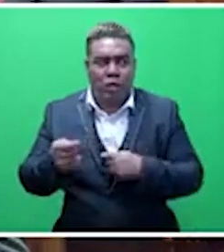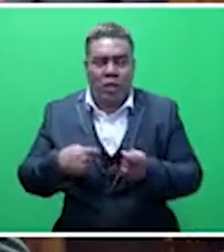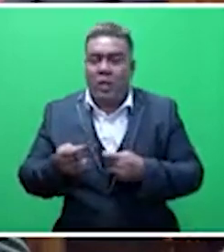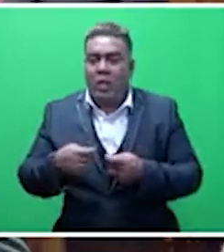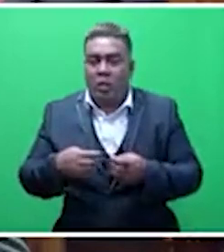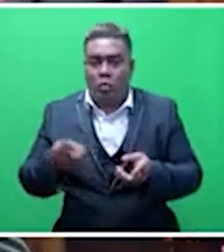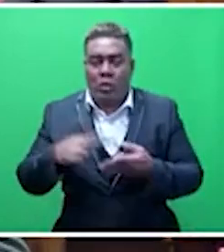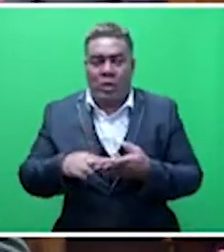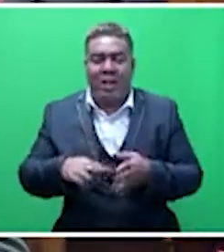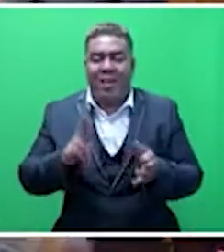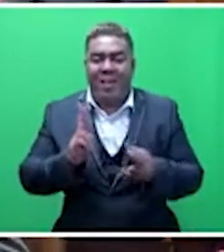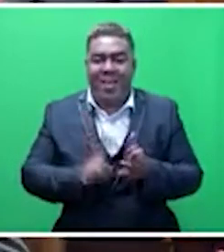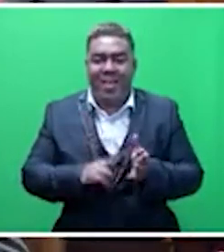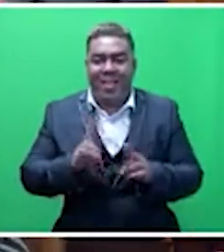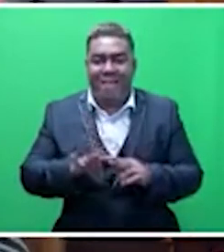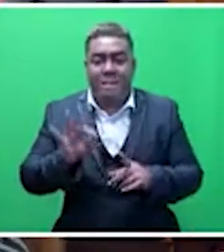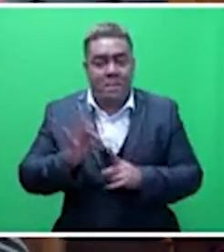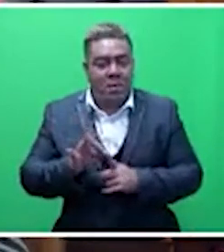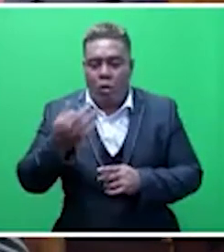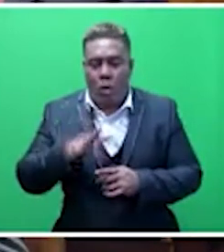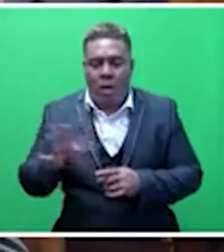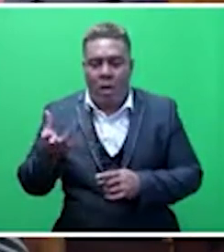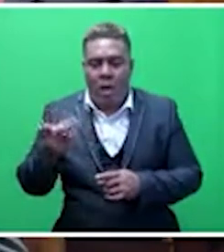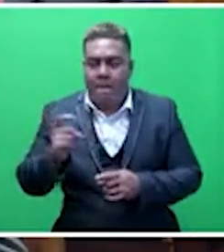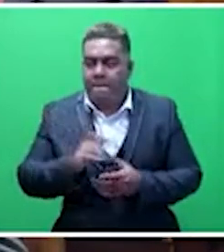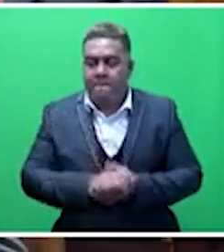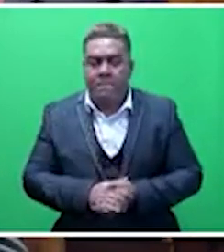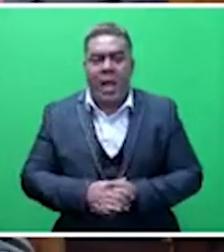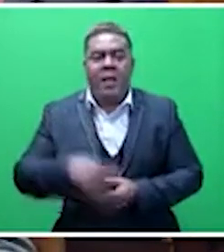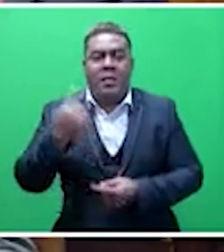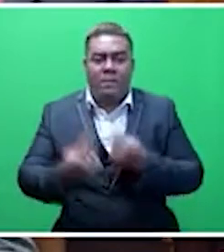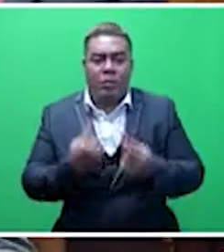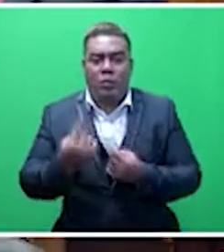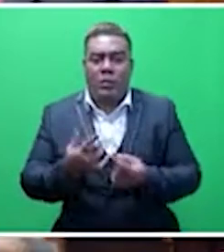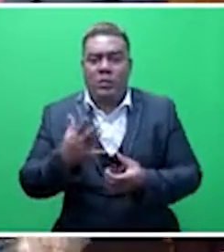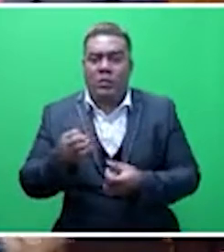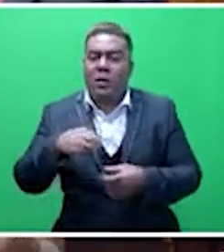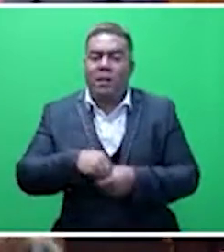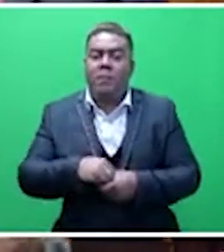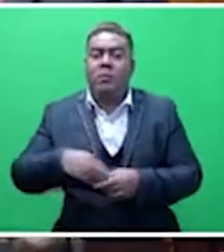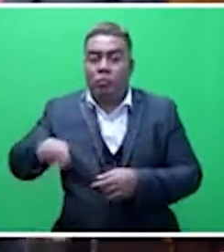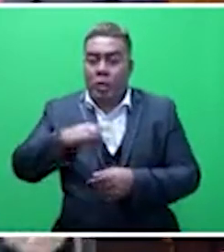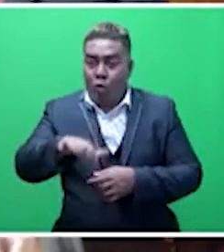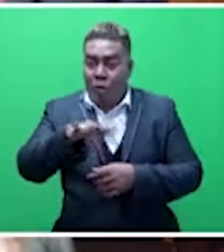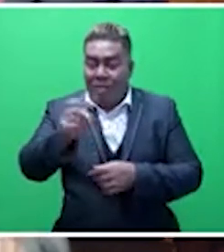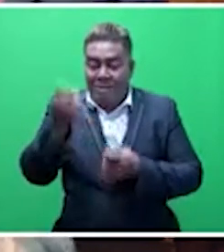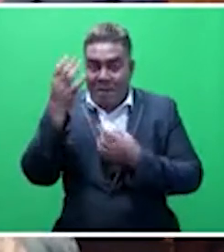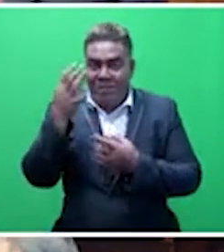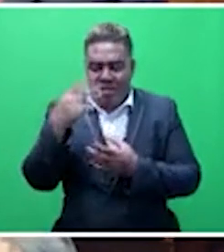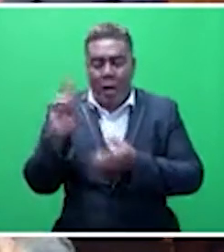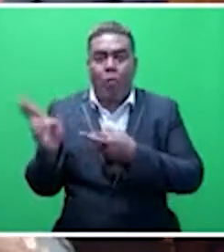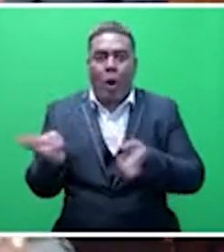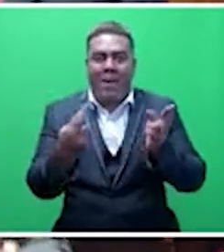don't want to turn up. Meet employers, employees, individuals can go and make submissions and based on that, Mr. Speaker, Sir, then he